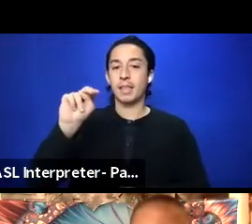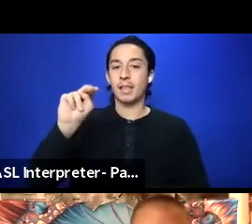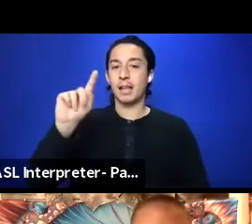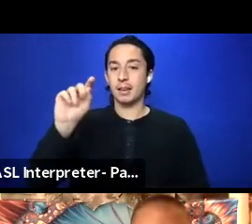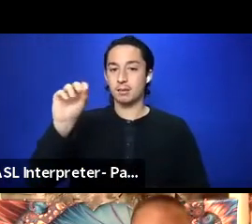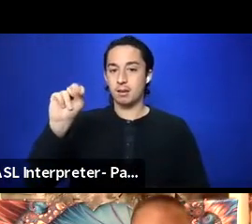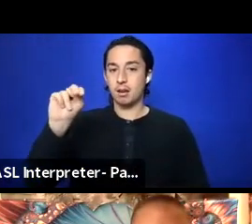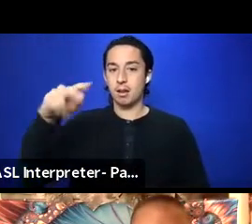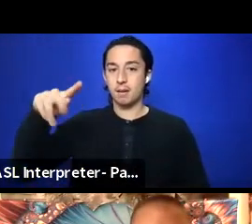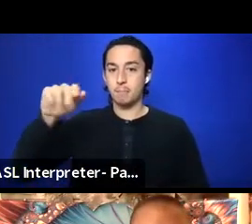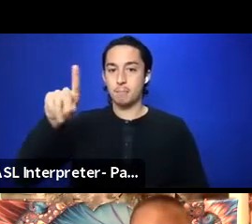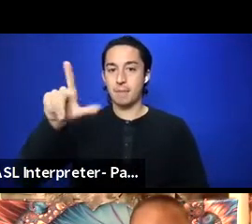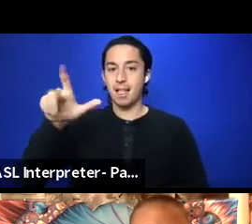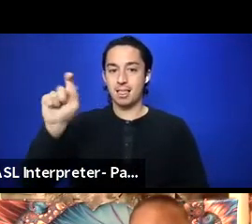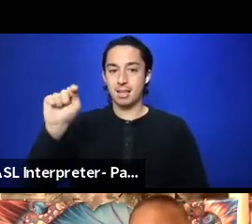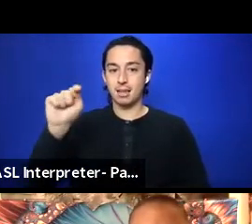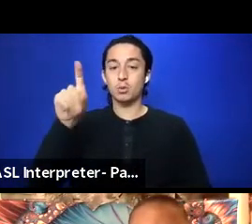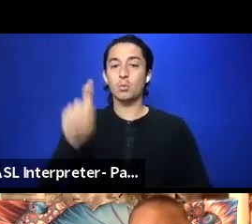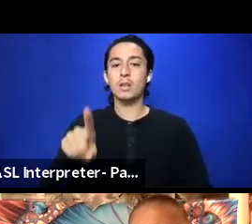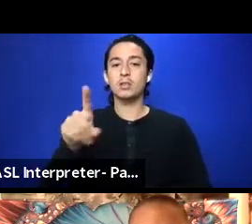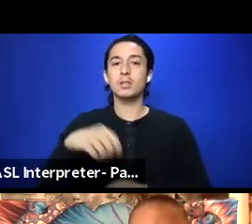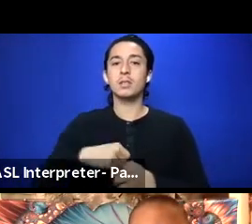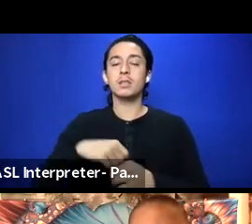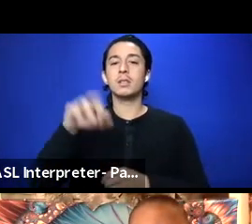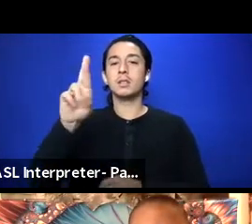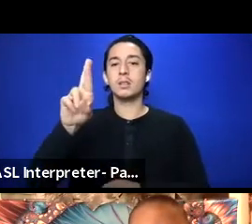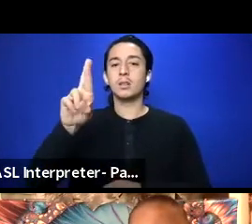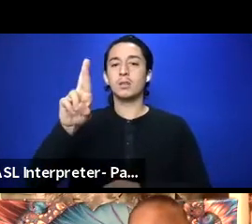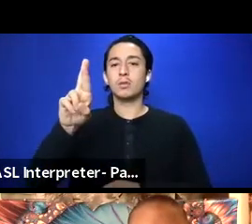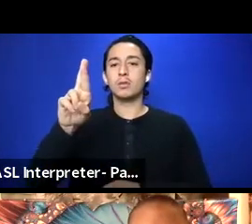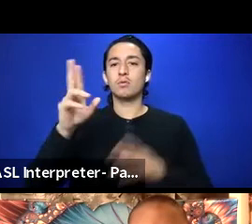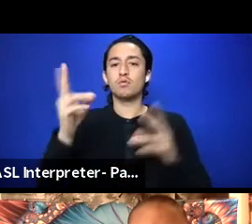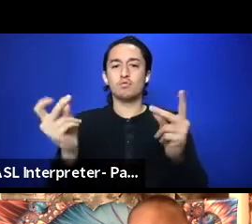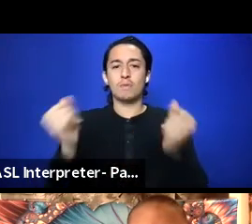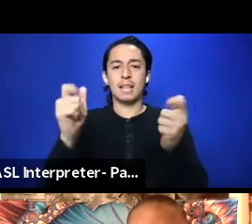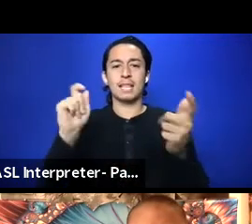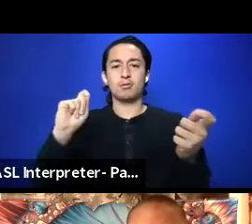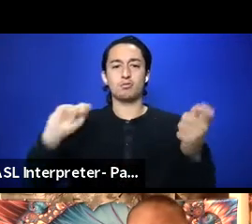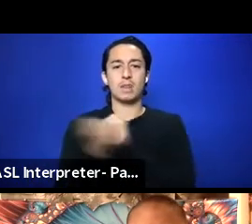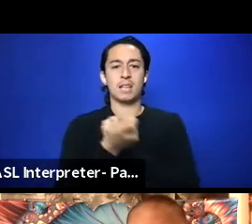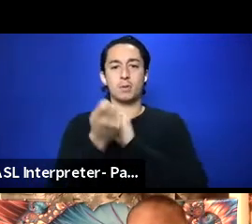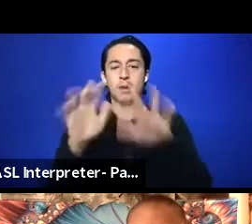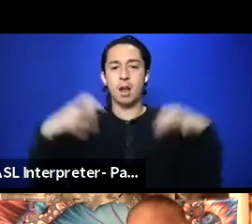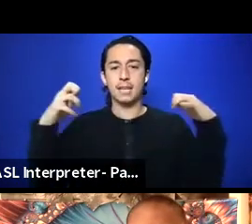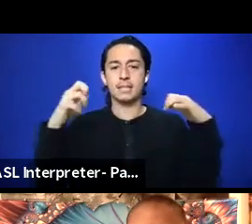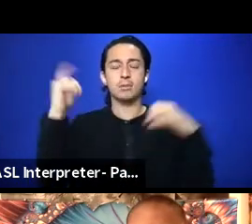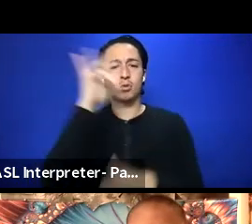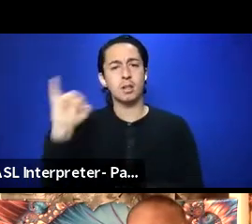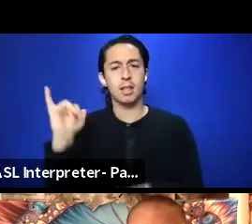what does a radically transformed audience look like?